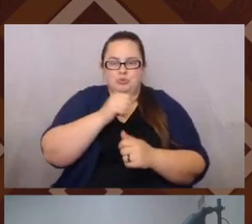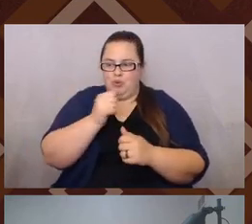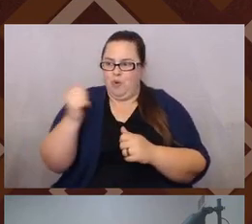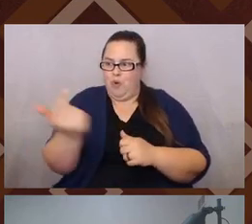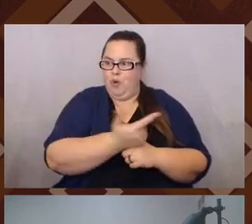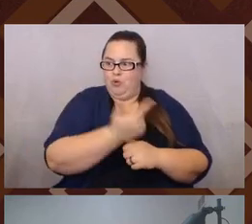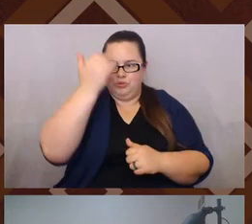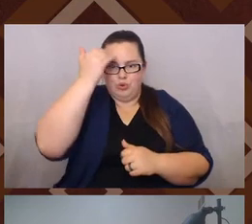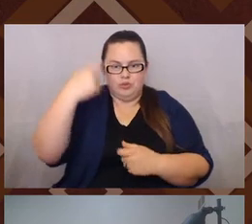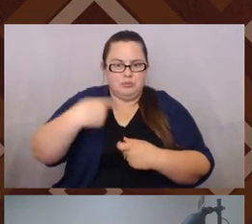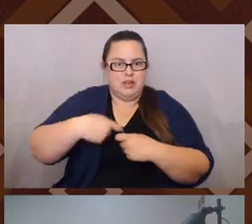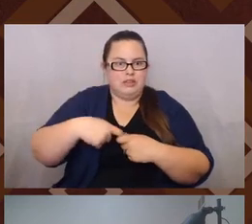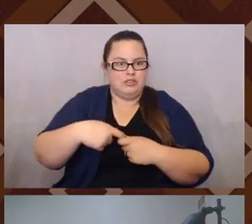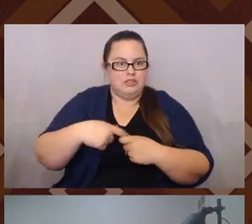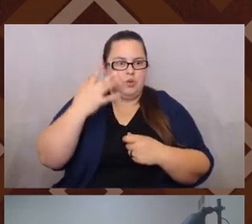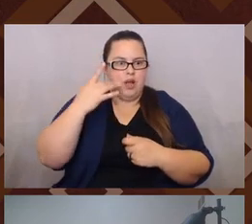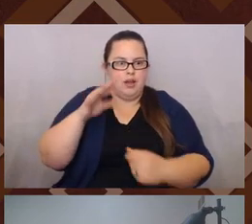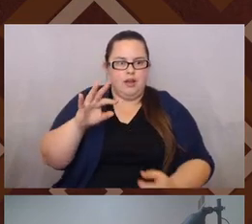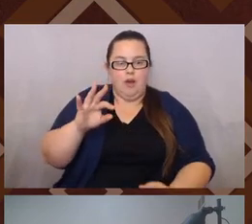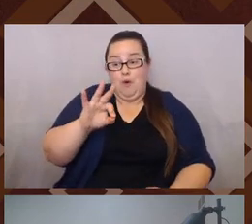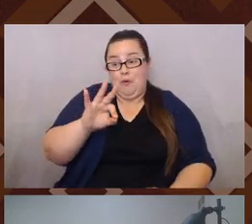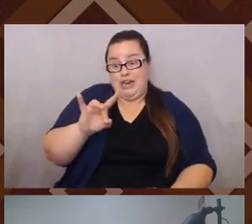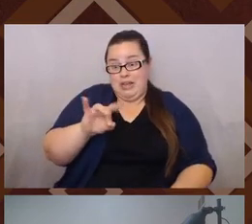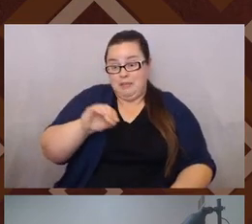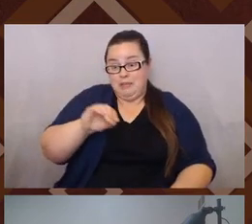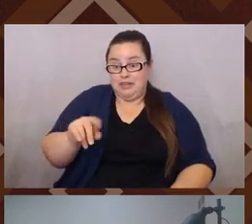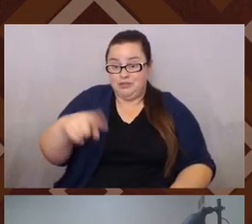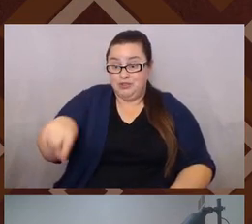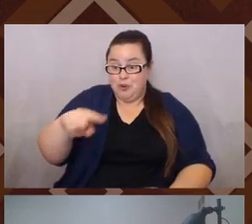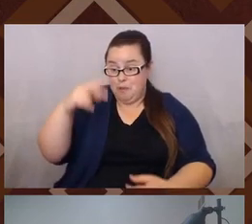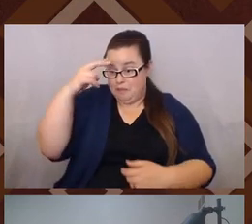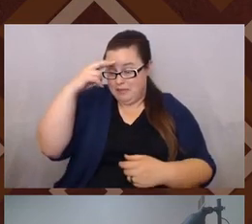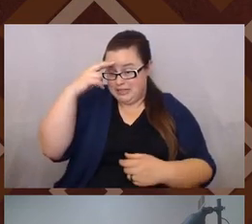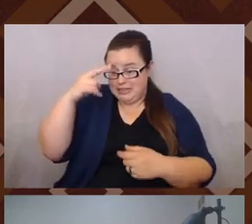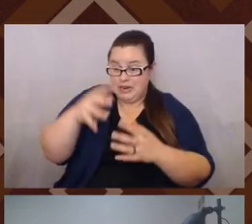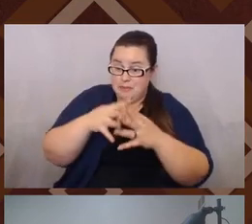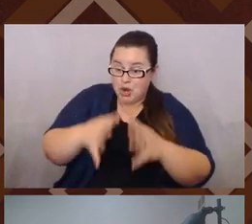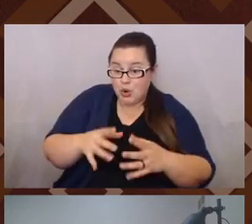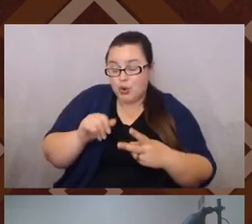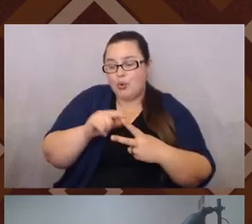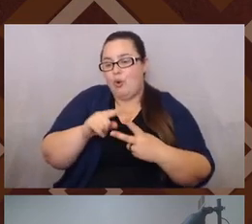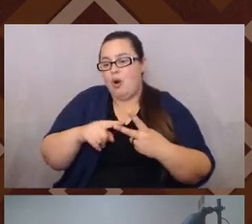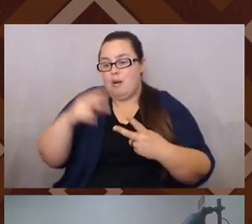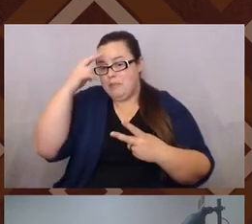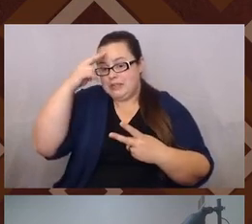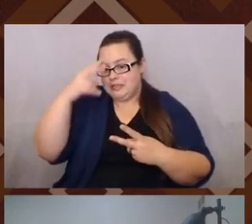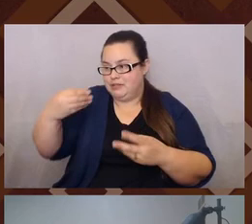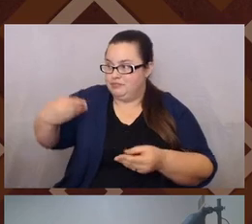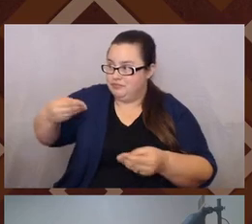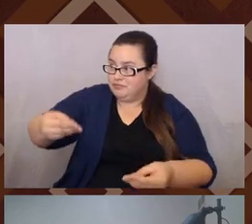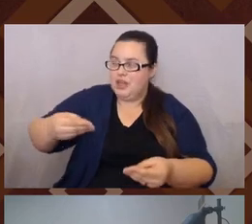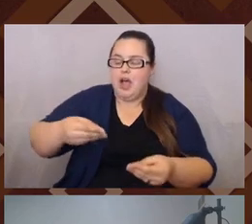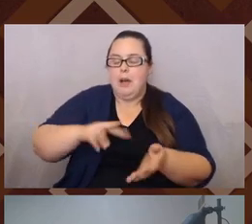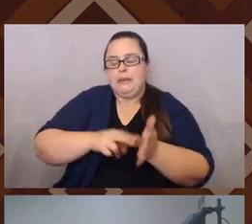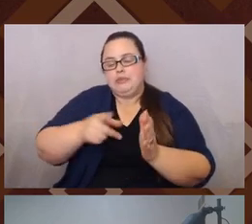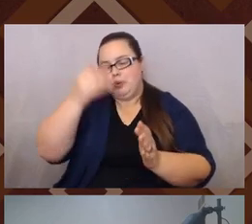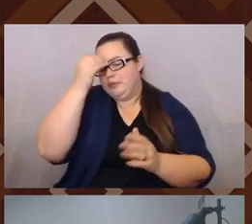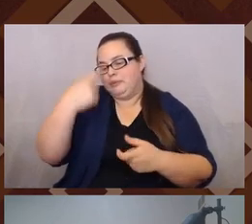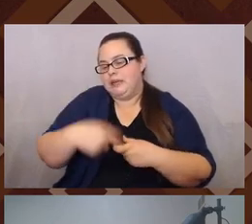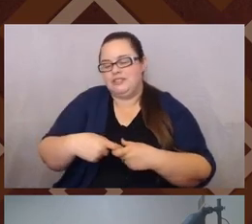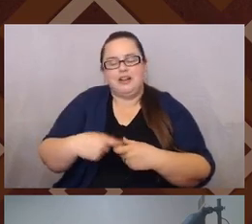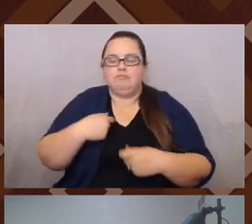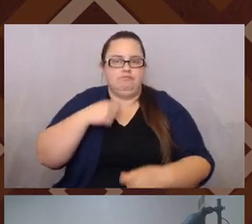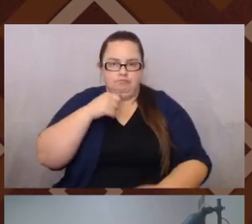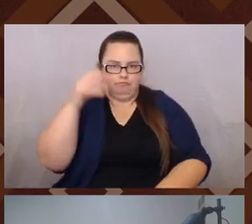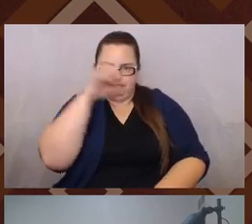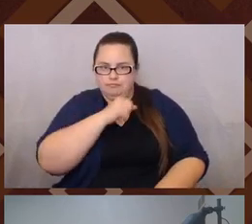just because 98% of them are Mexican American or of Mexican descent. Um, and so in terms of just the way, I don't know that, that was just another piece I